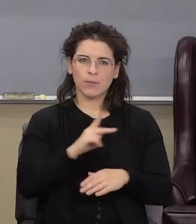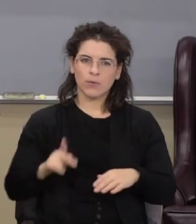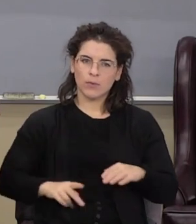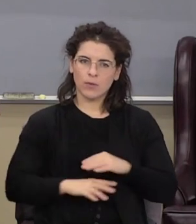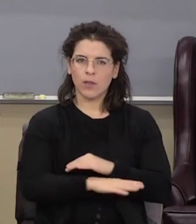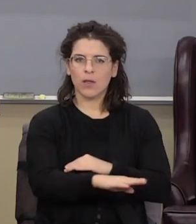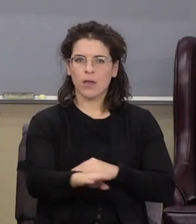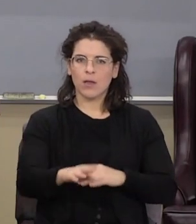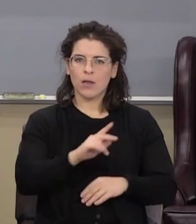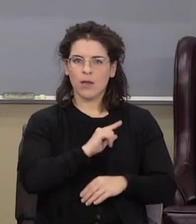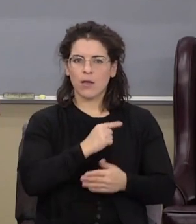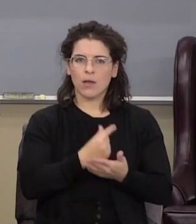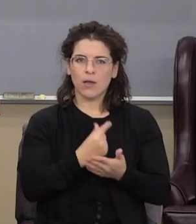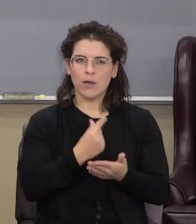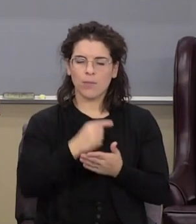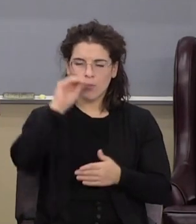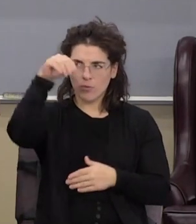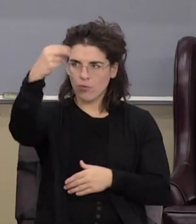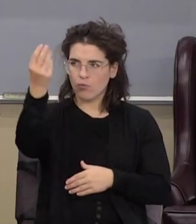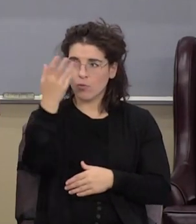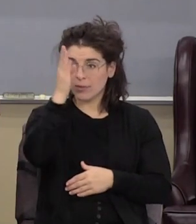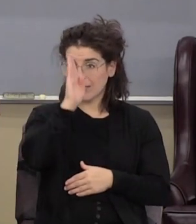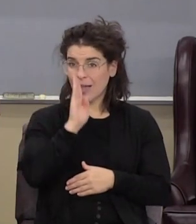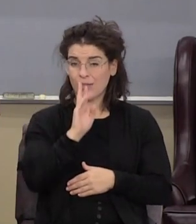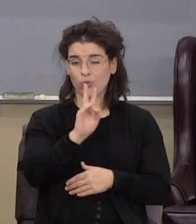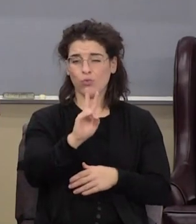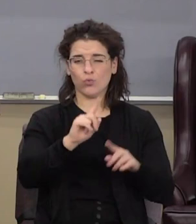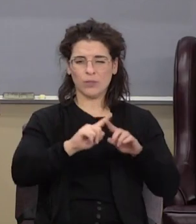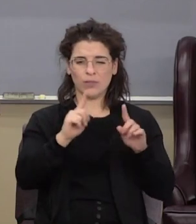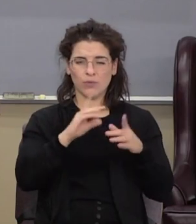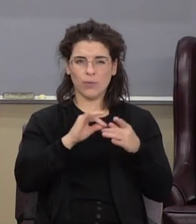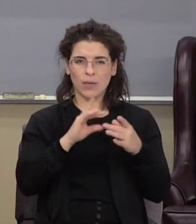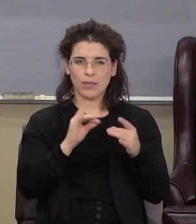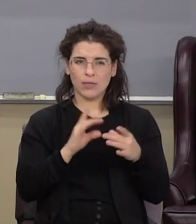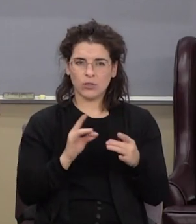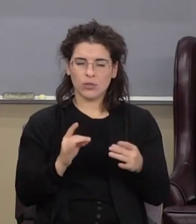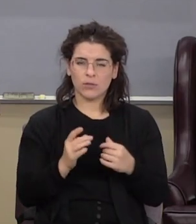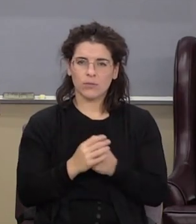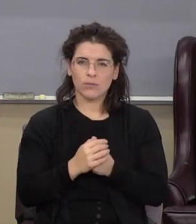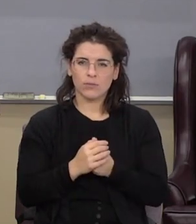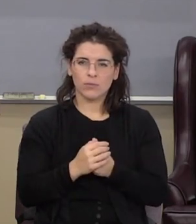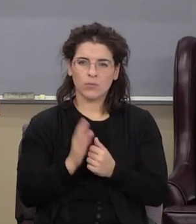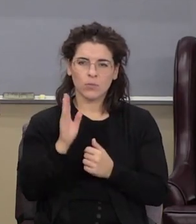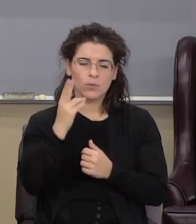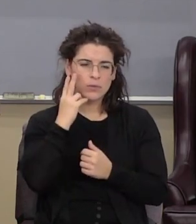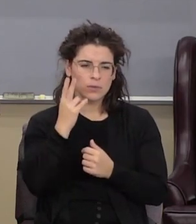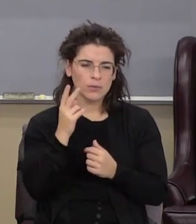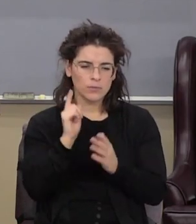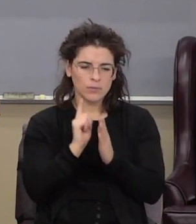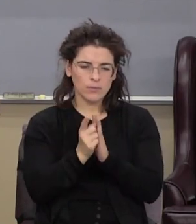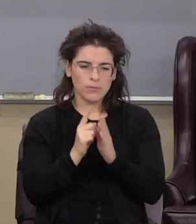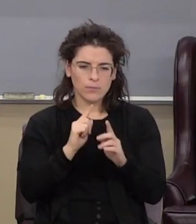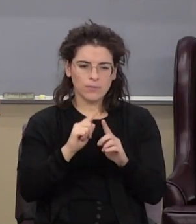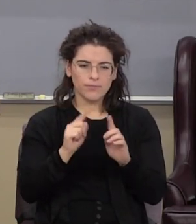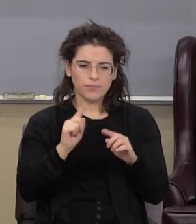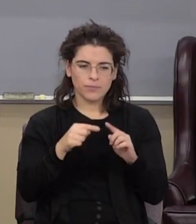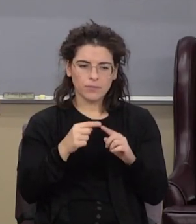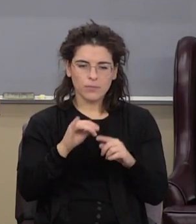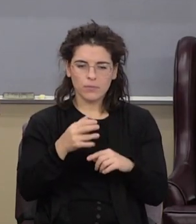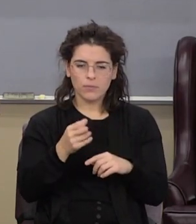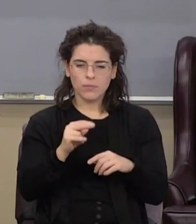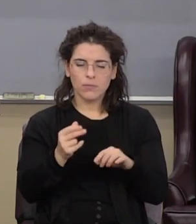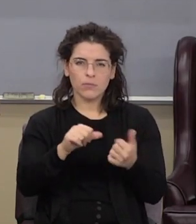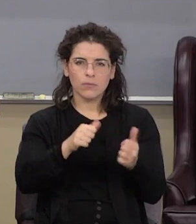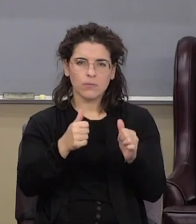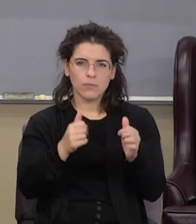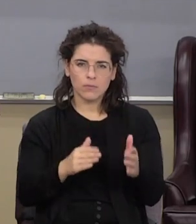there's the gospel of grace of God. That's two different messages. We'll look at that in a minute. But when John the Baptist comes, he says